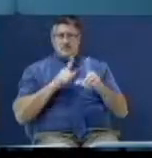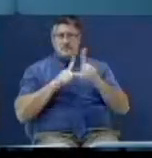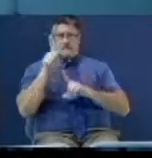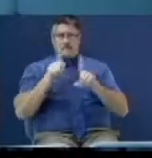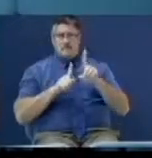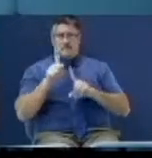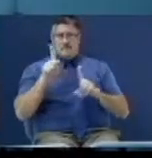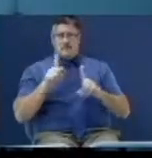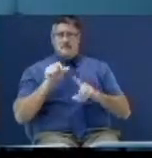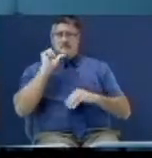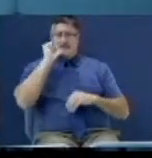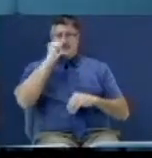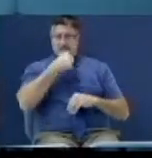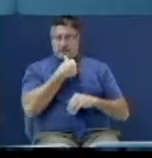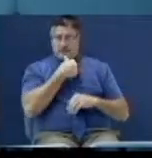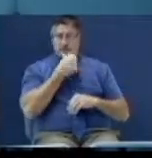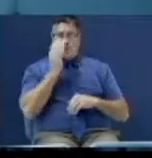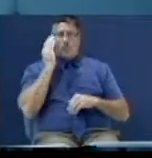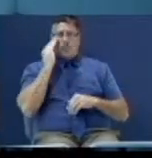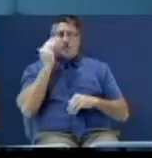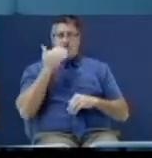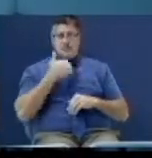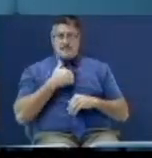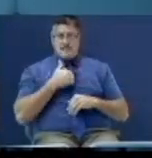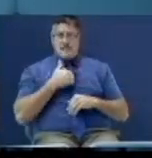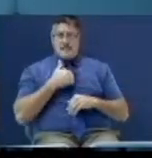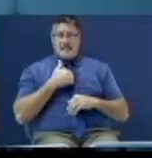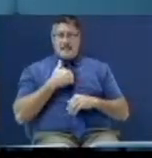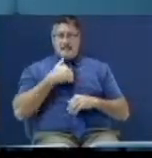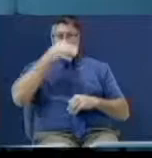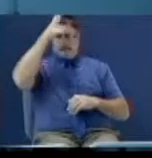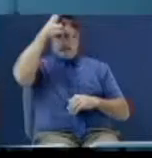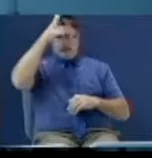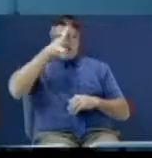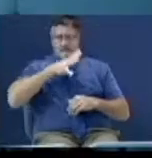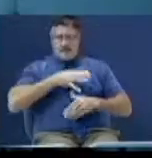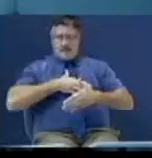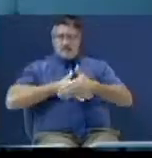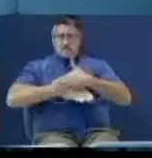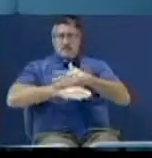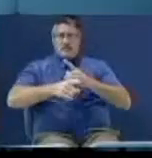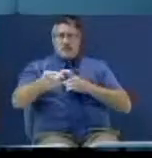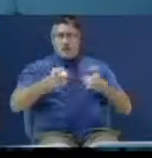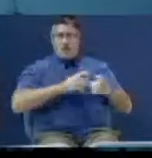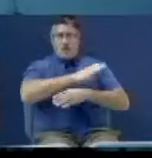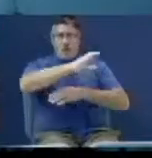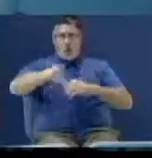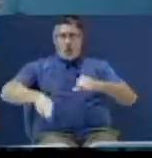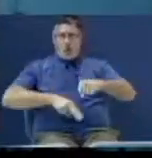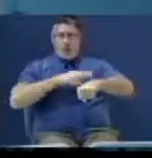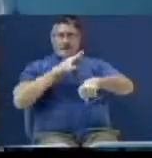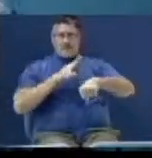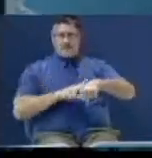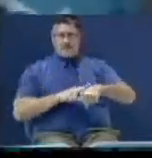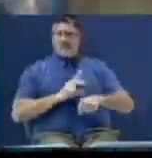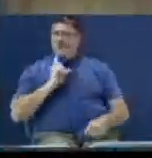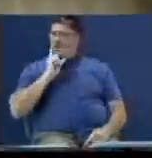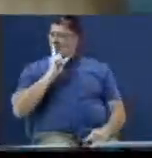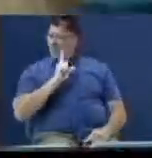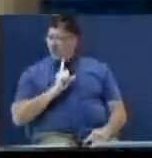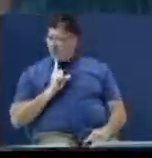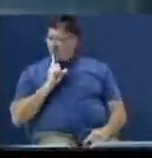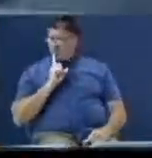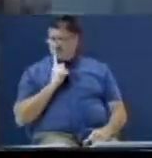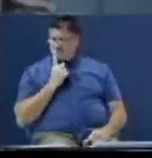verse four, she's suffering. We know she has a man child who's going to rule all nations. Well, who's that?